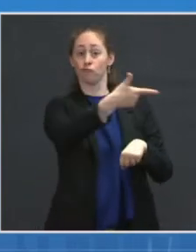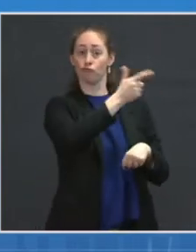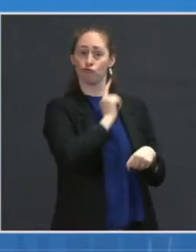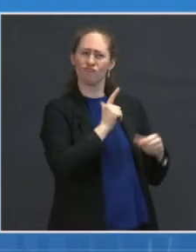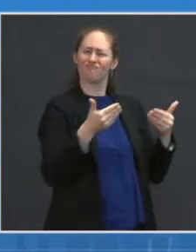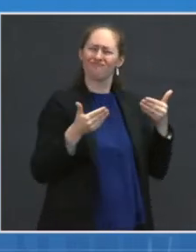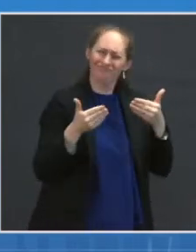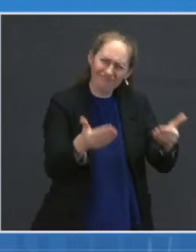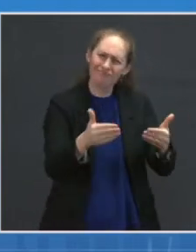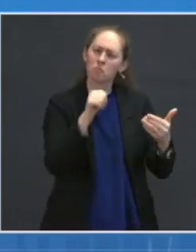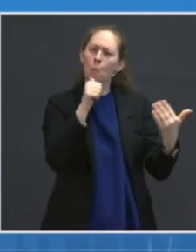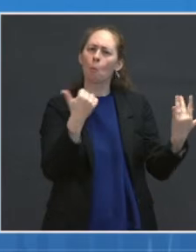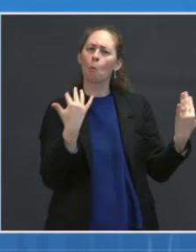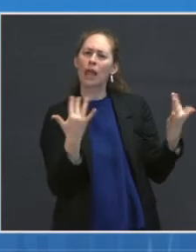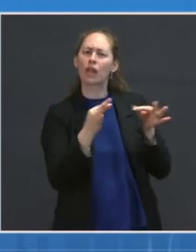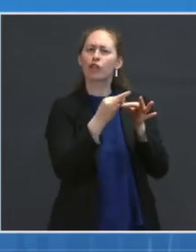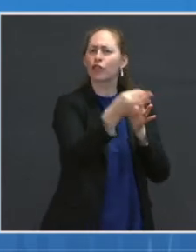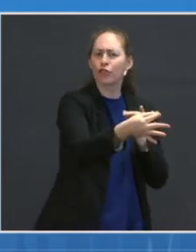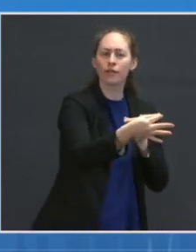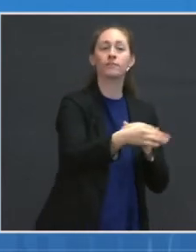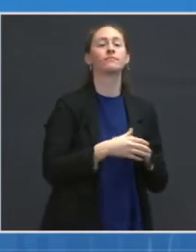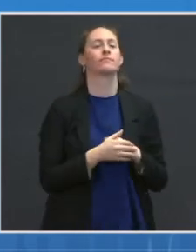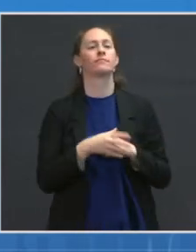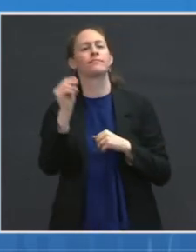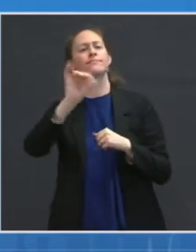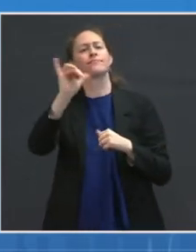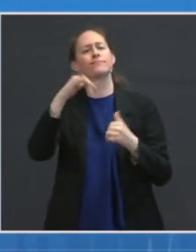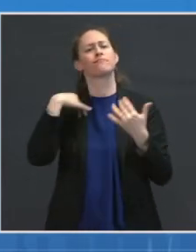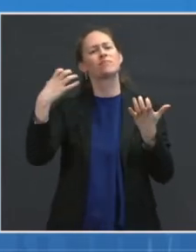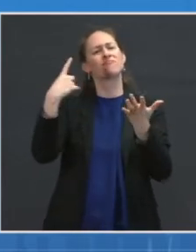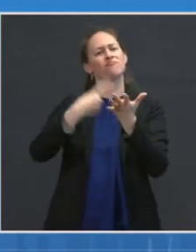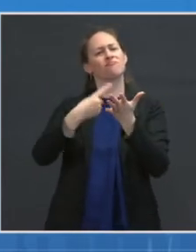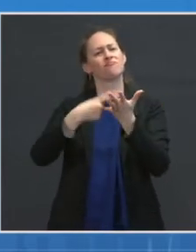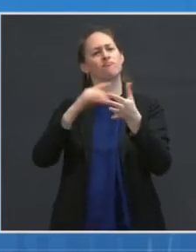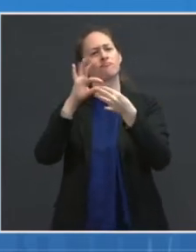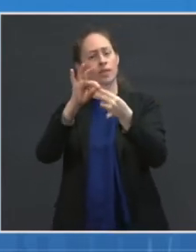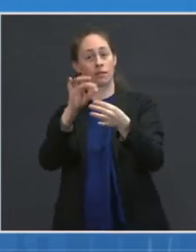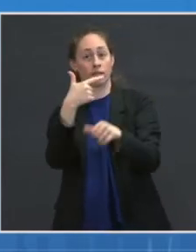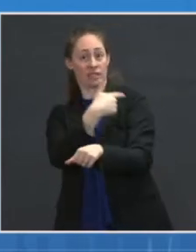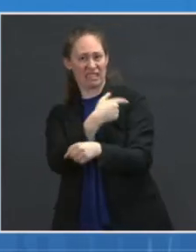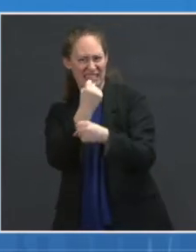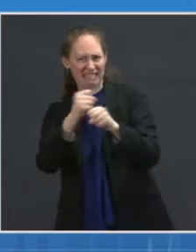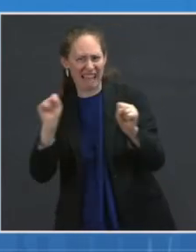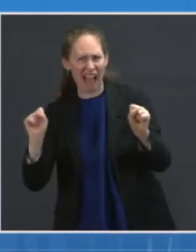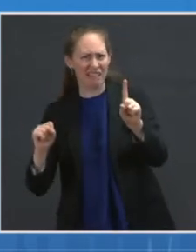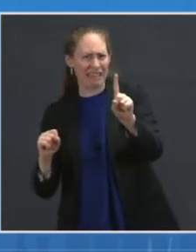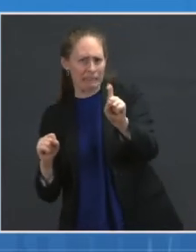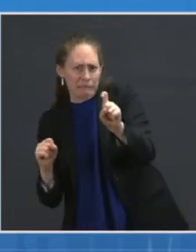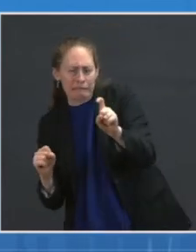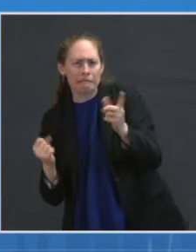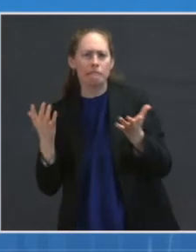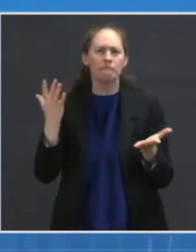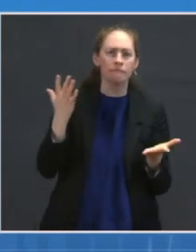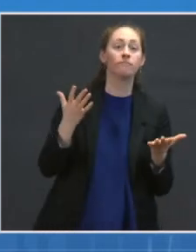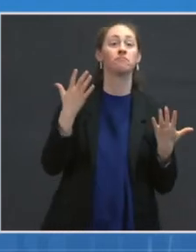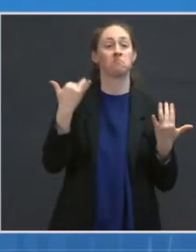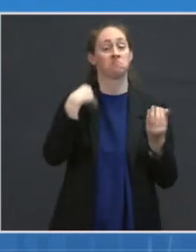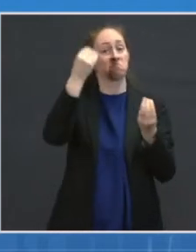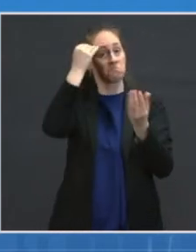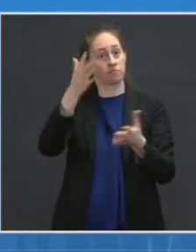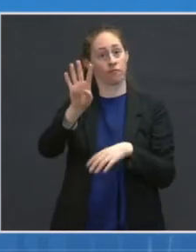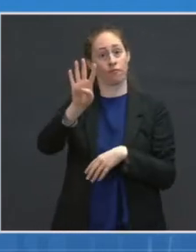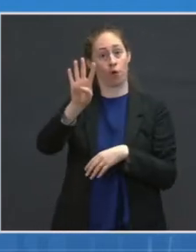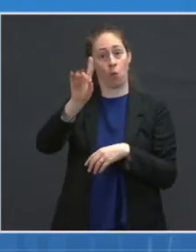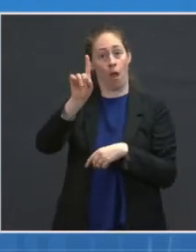also want to spend a moment talking about vaccine safety. To date, more than 41 million people in the United States have